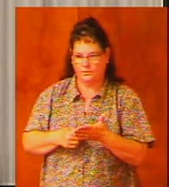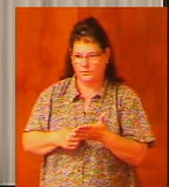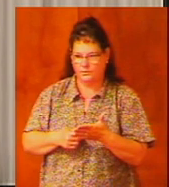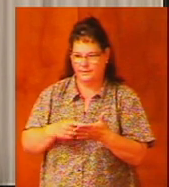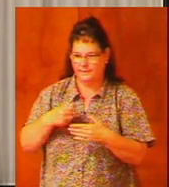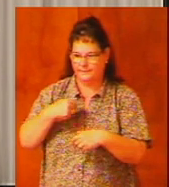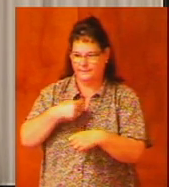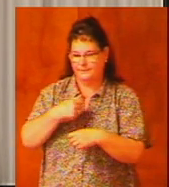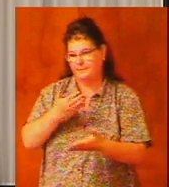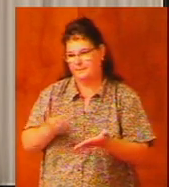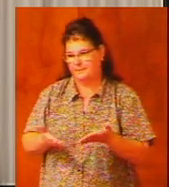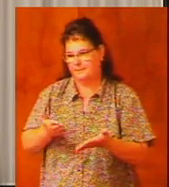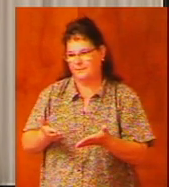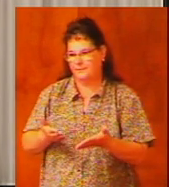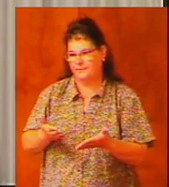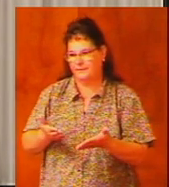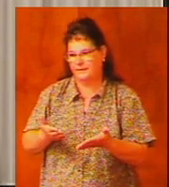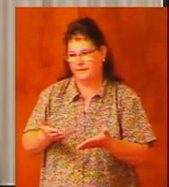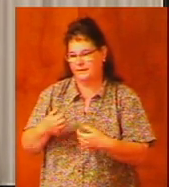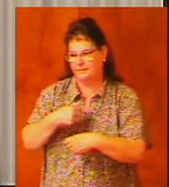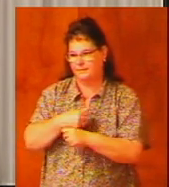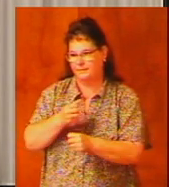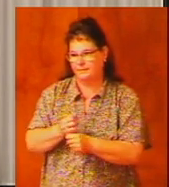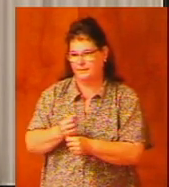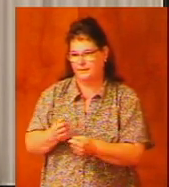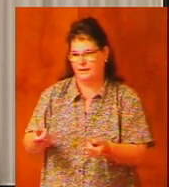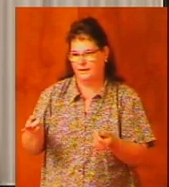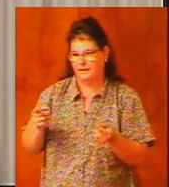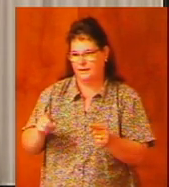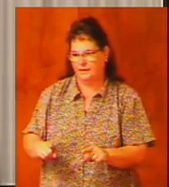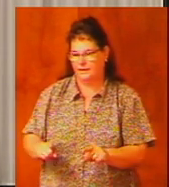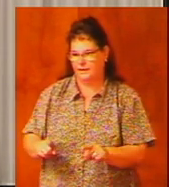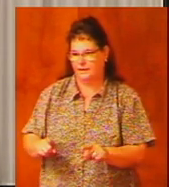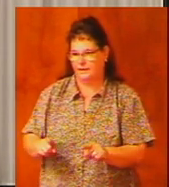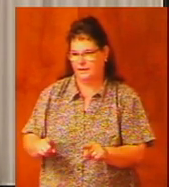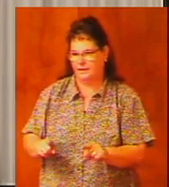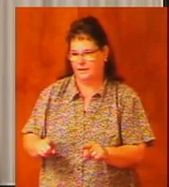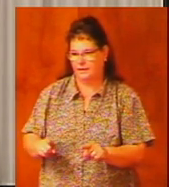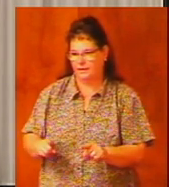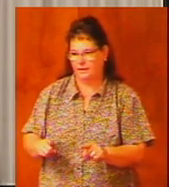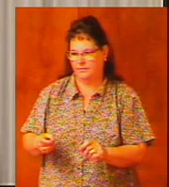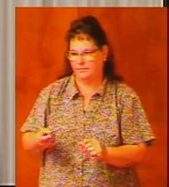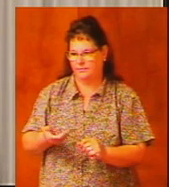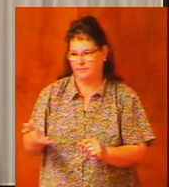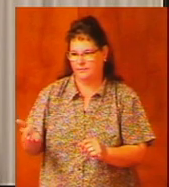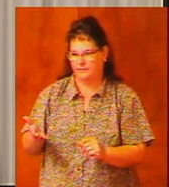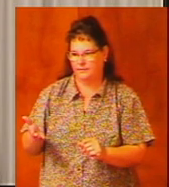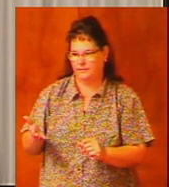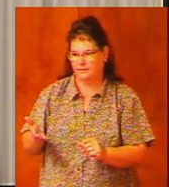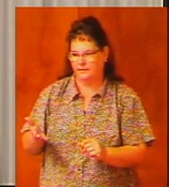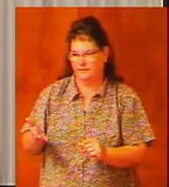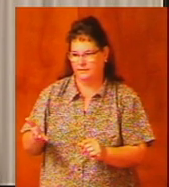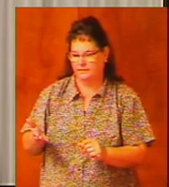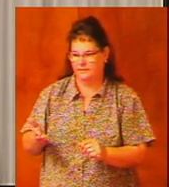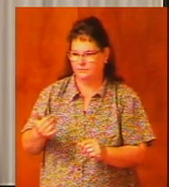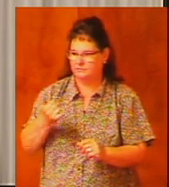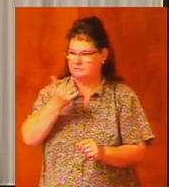that may very well have contributed to or caused this apostasy.